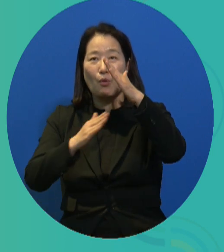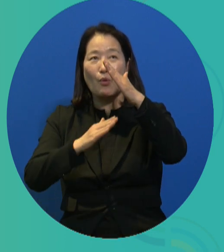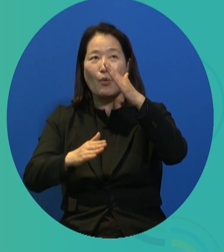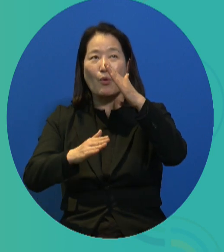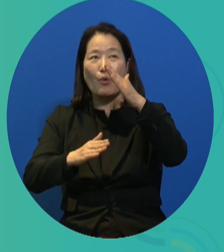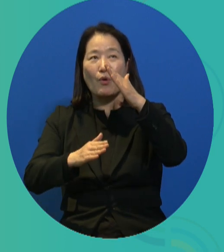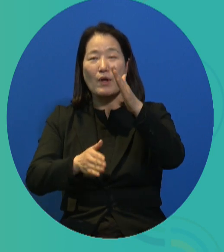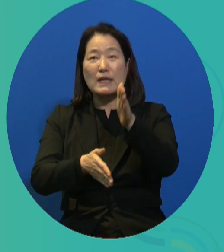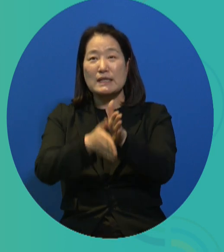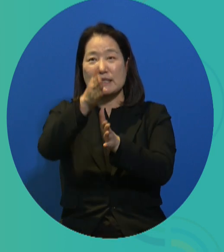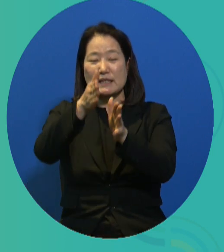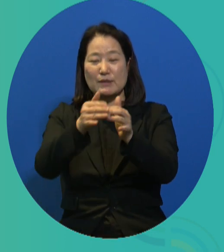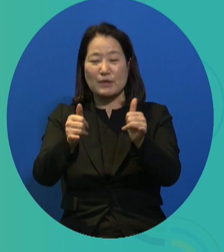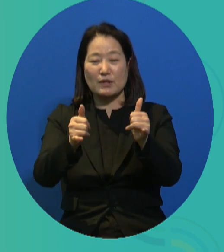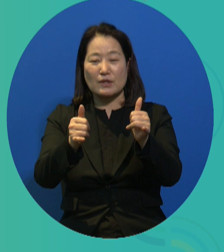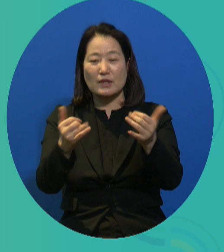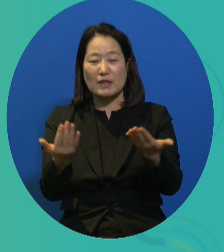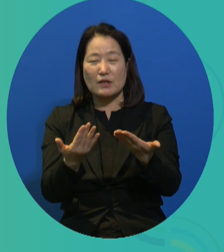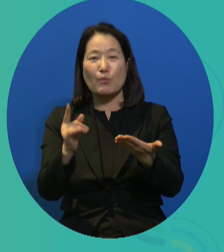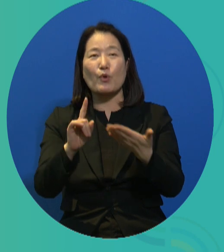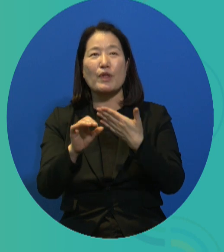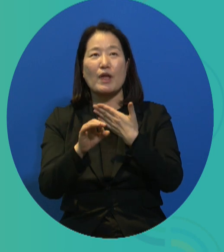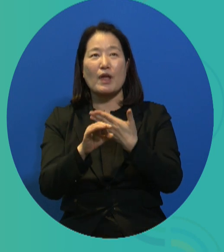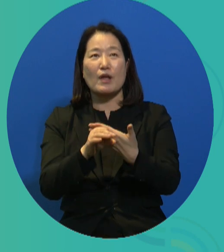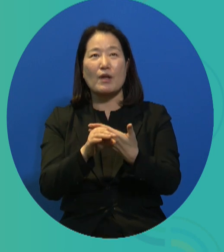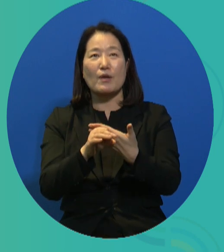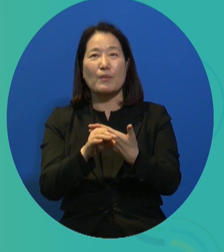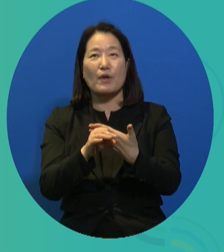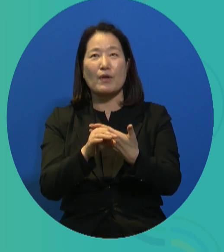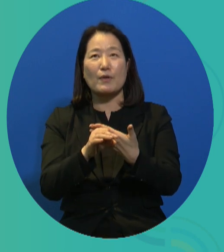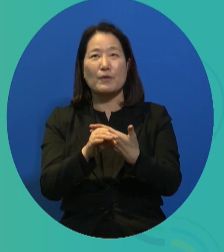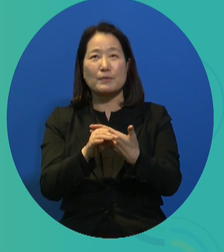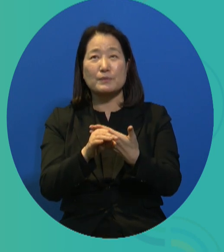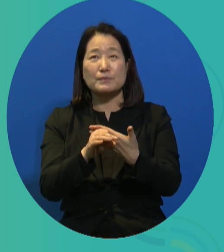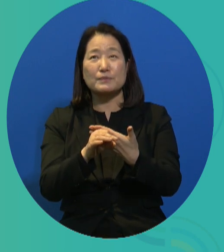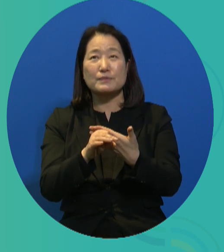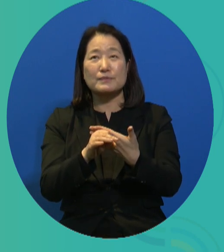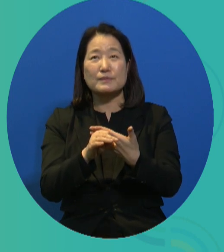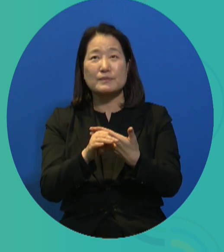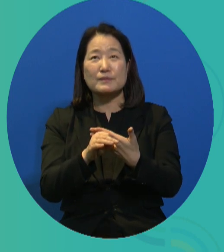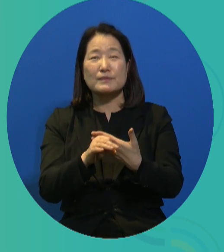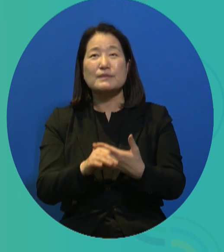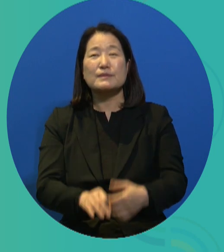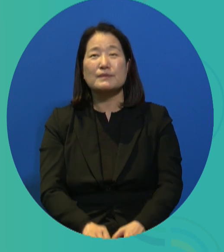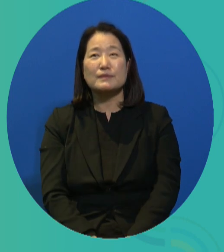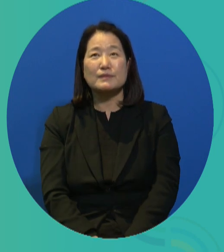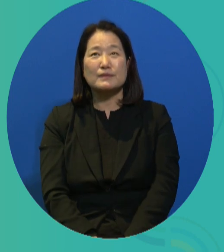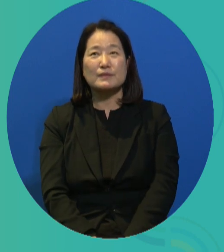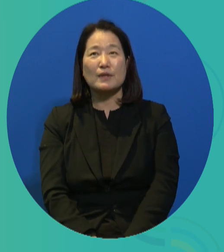If you look at the concept of public citizen work, this is what it is.